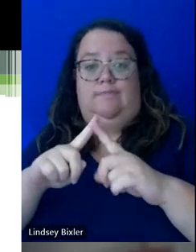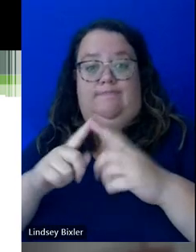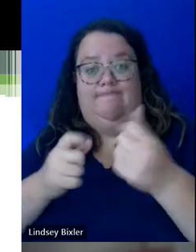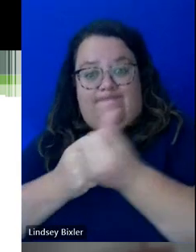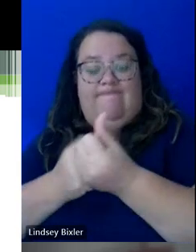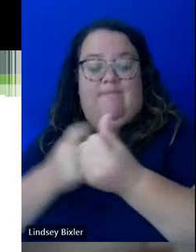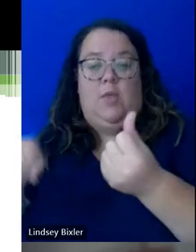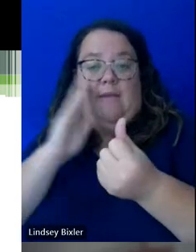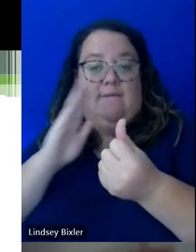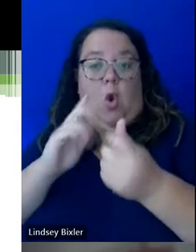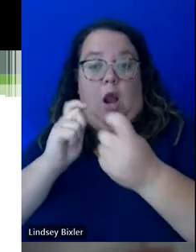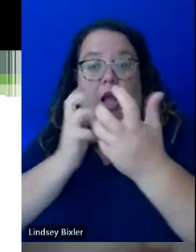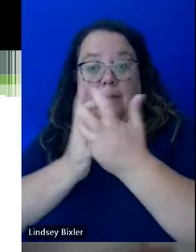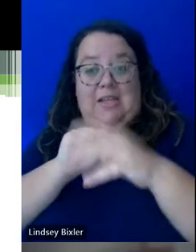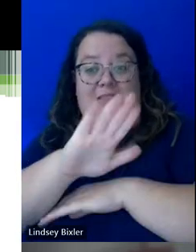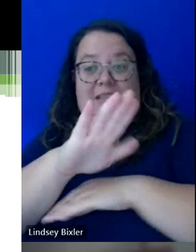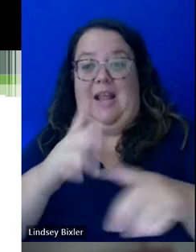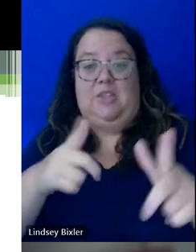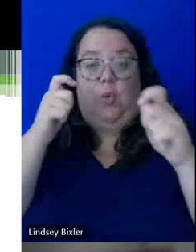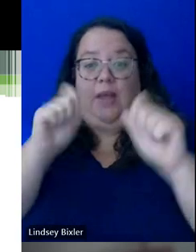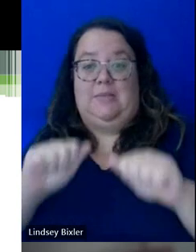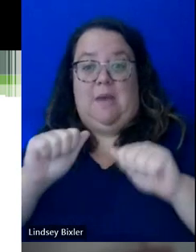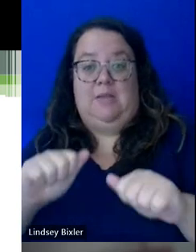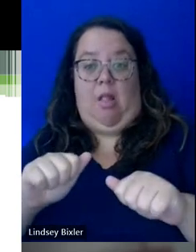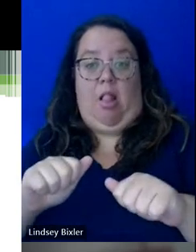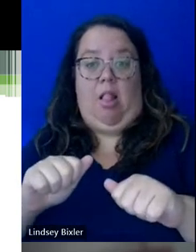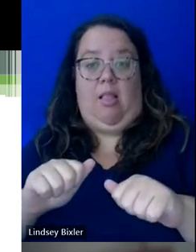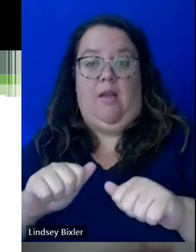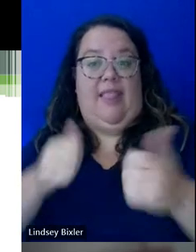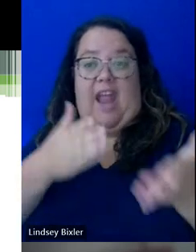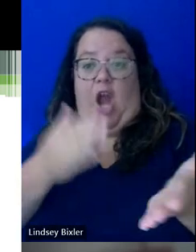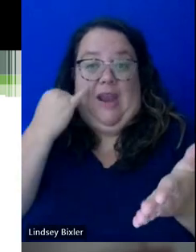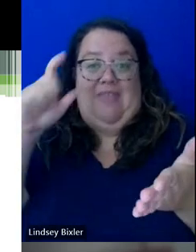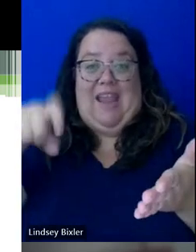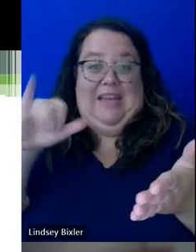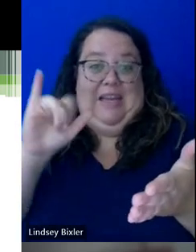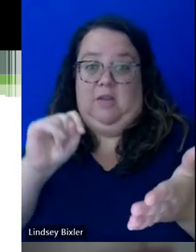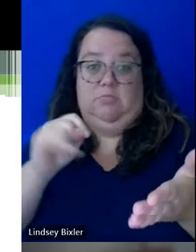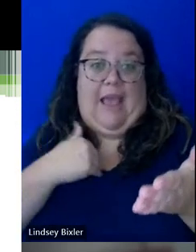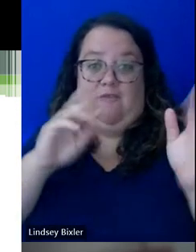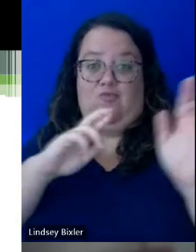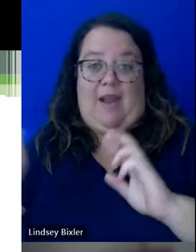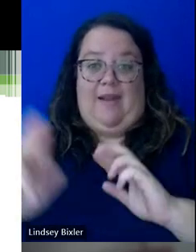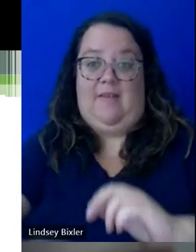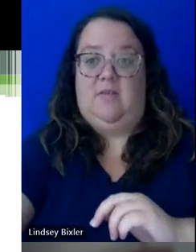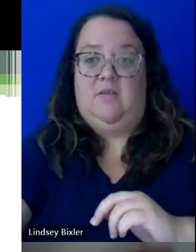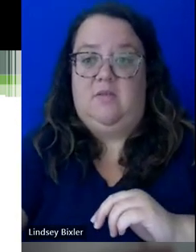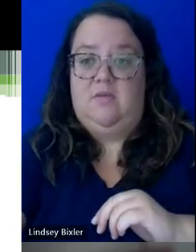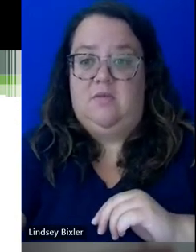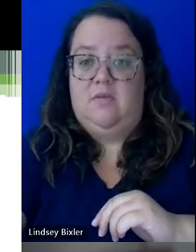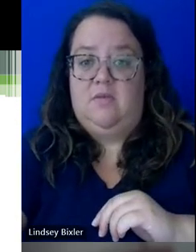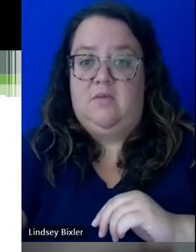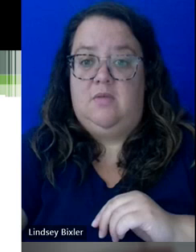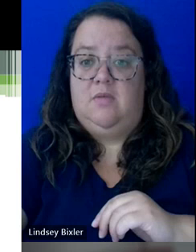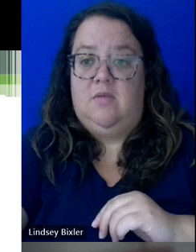once they know what they need. So it's there if they need it. And then we've had, you know, we have a